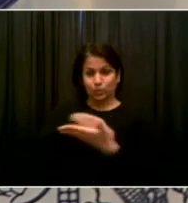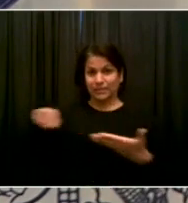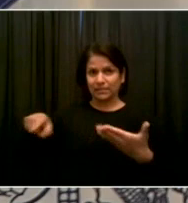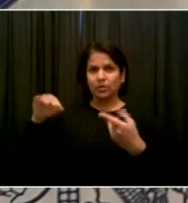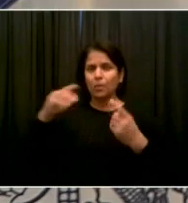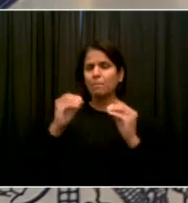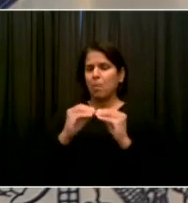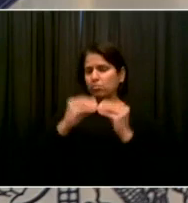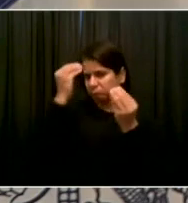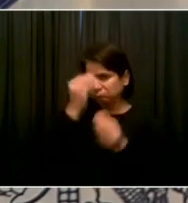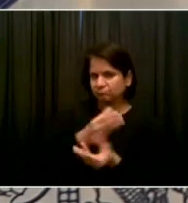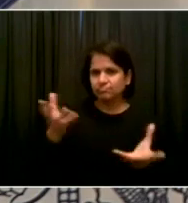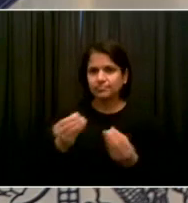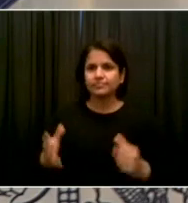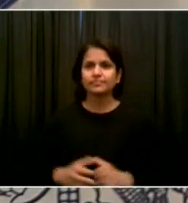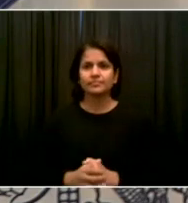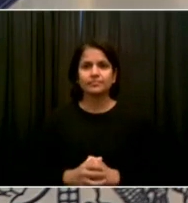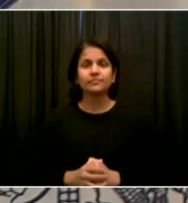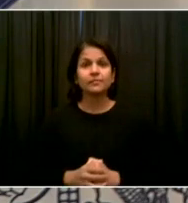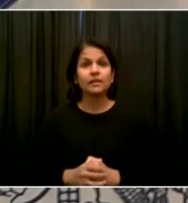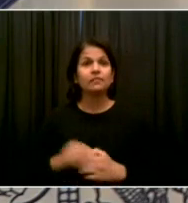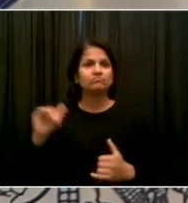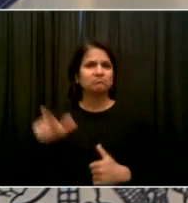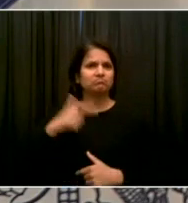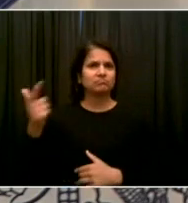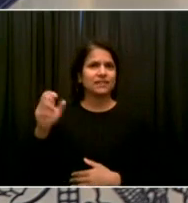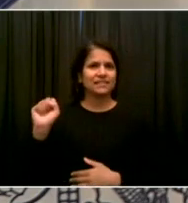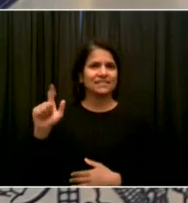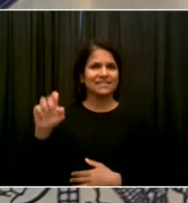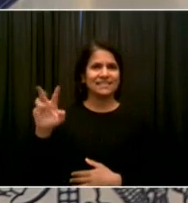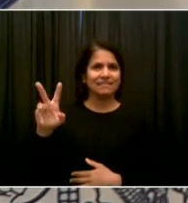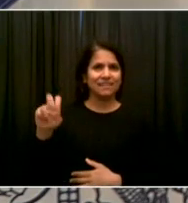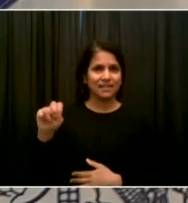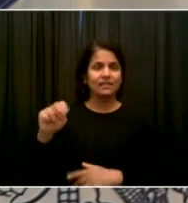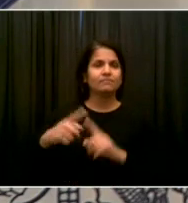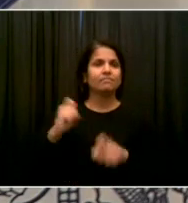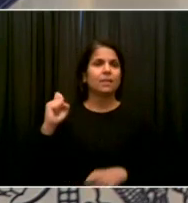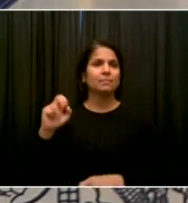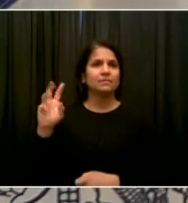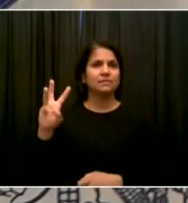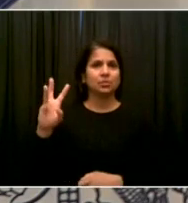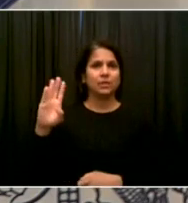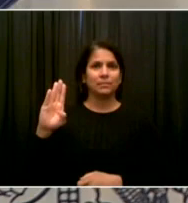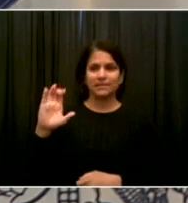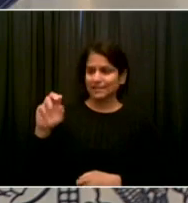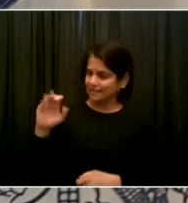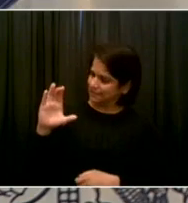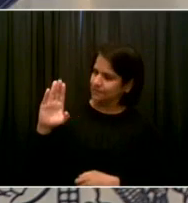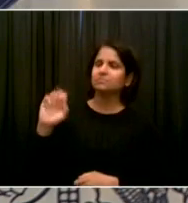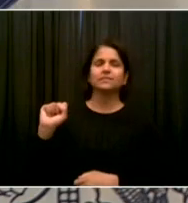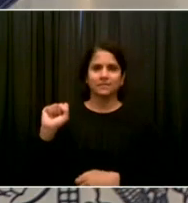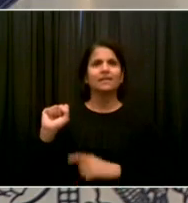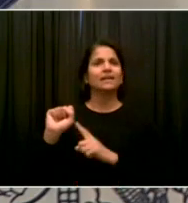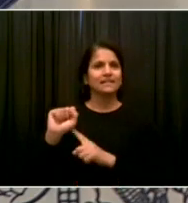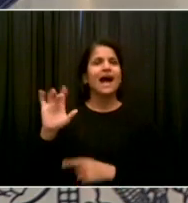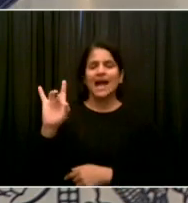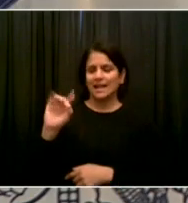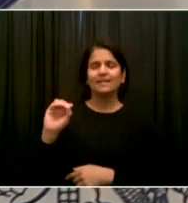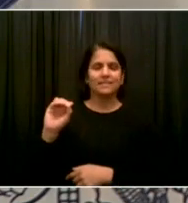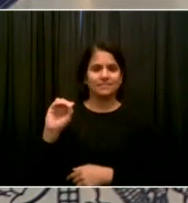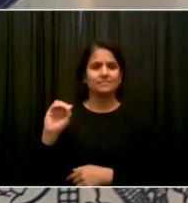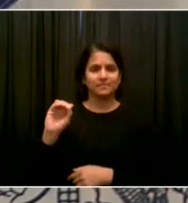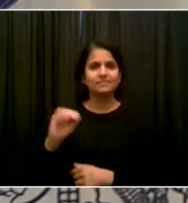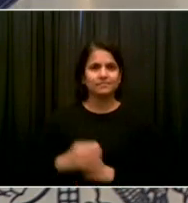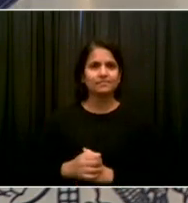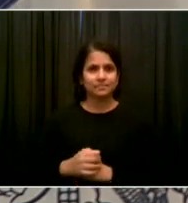from WCBS 880. Morning, Mr. Mayor. How are you? Good, Steve. How are you doing? Doing all right. I